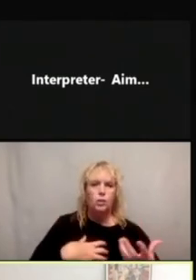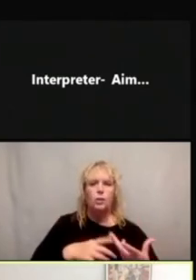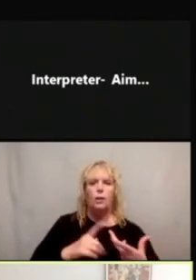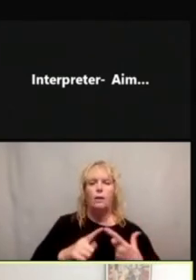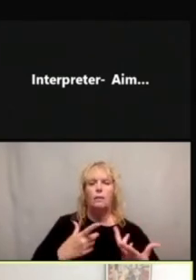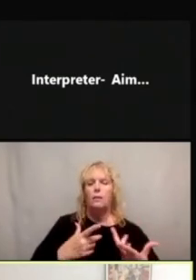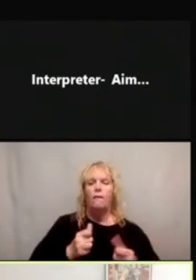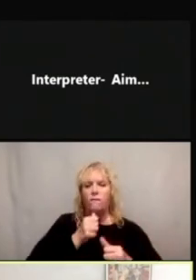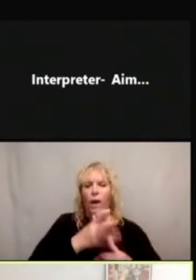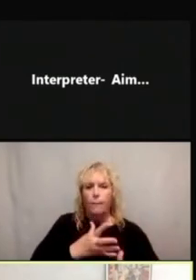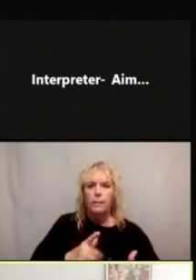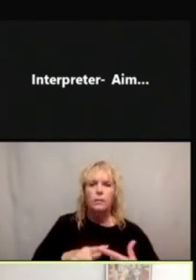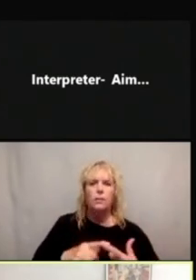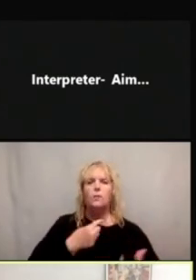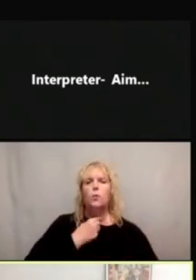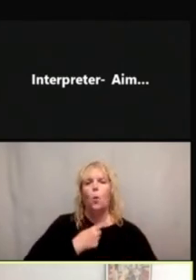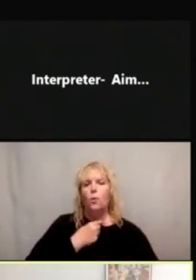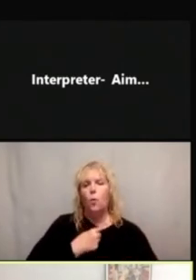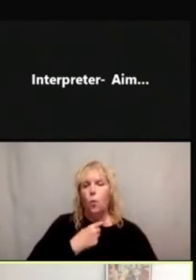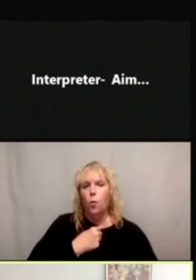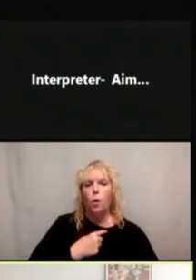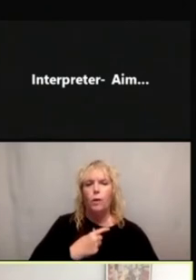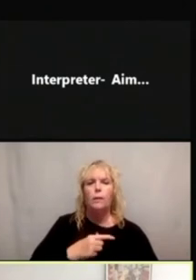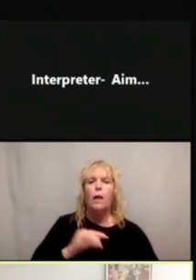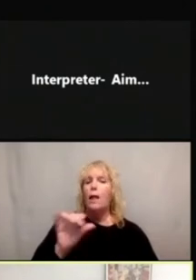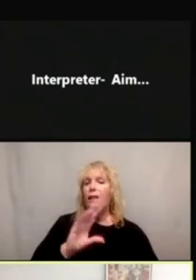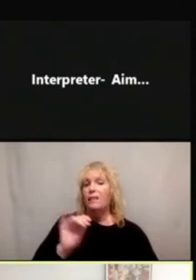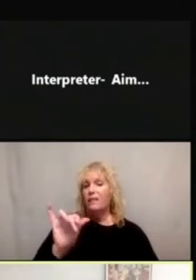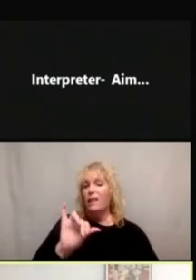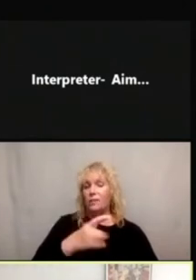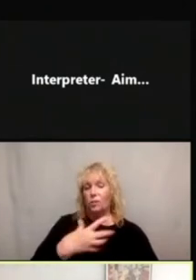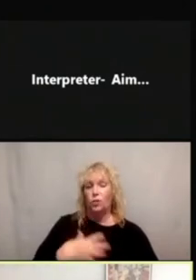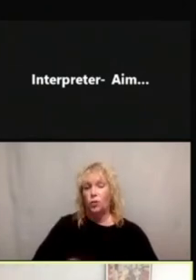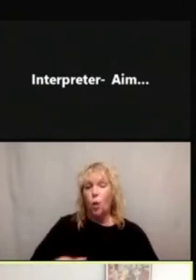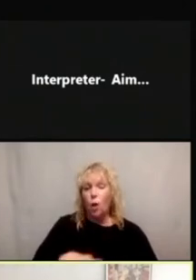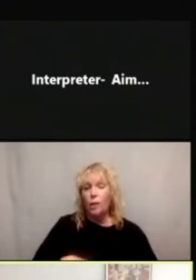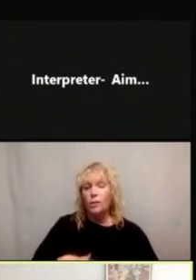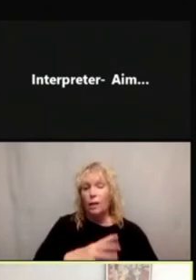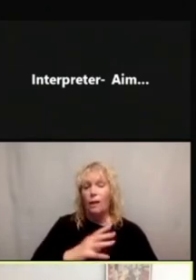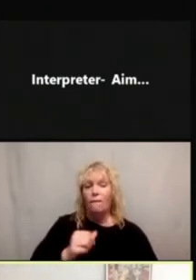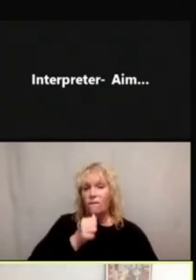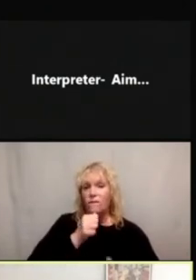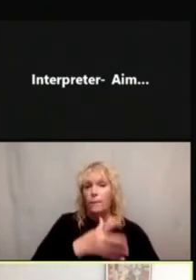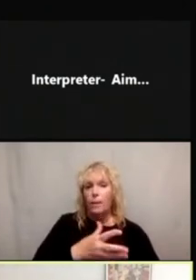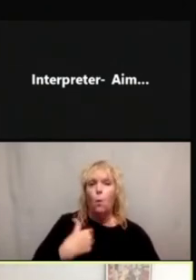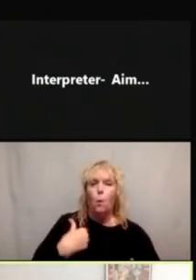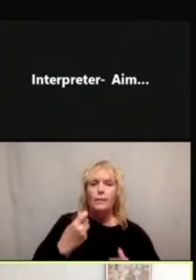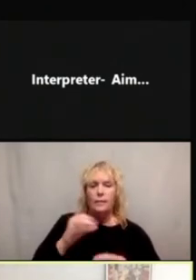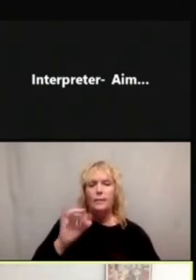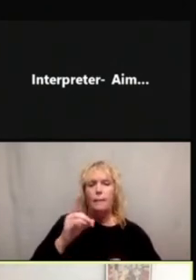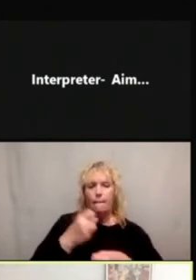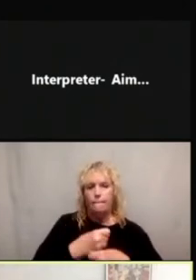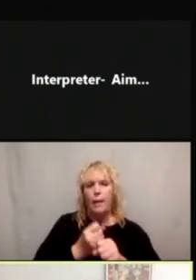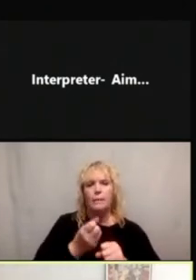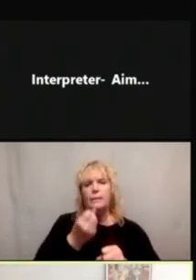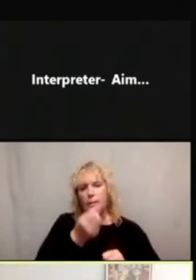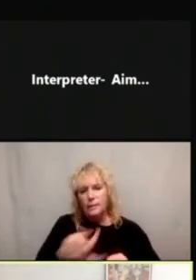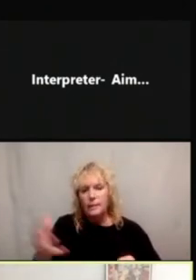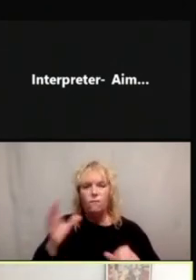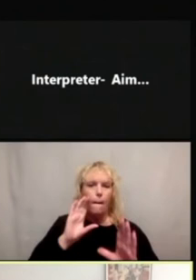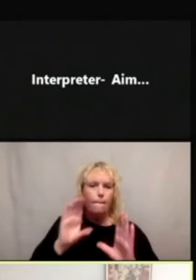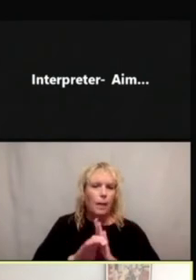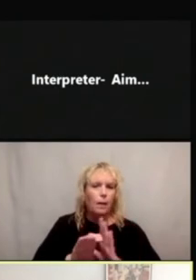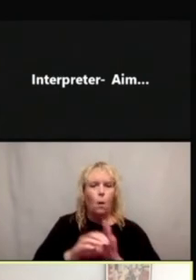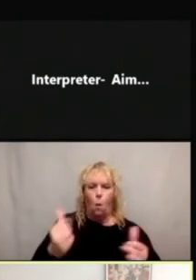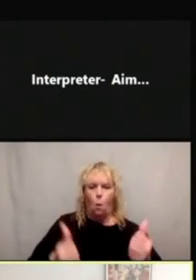And for a couple of the symptoms like nausea and vomiting, we actually designed multiple different pictograms to test which one